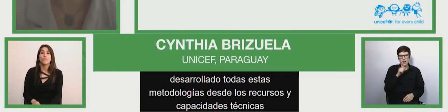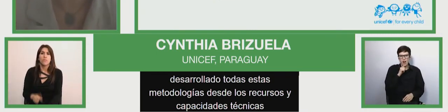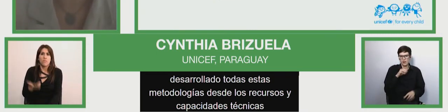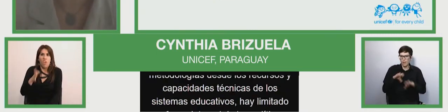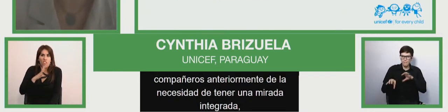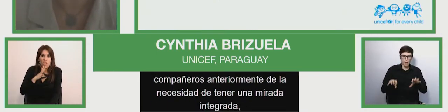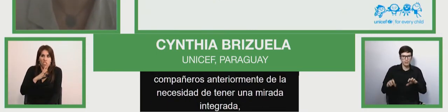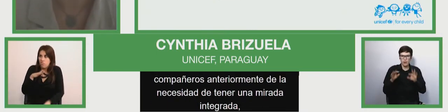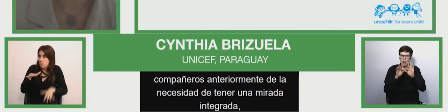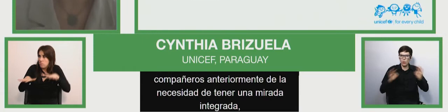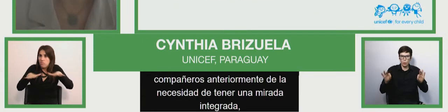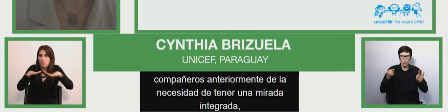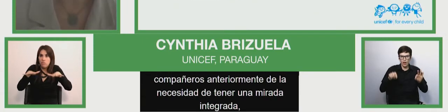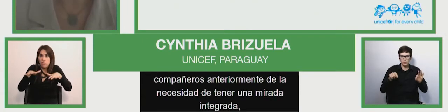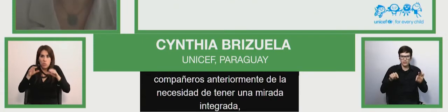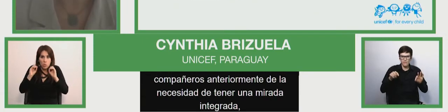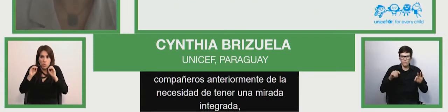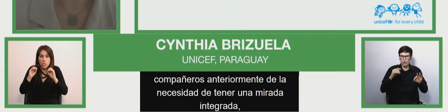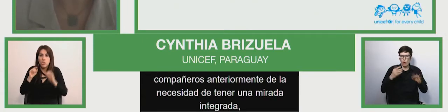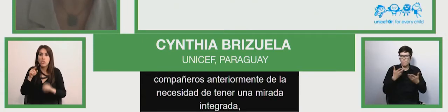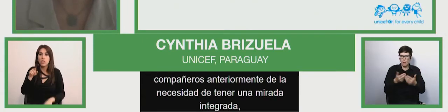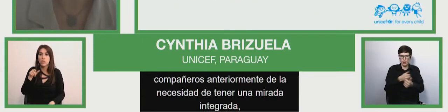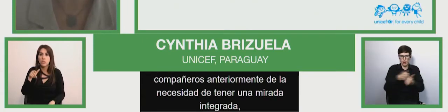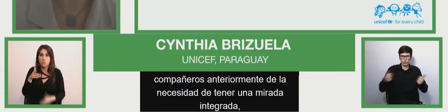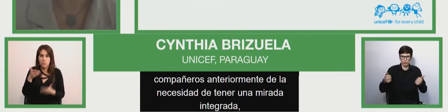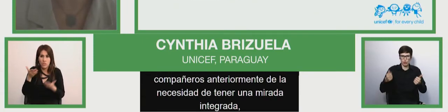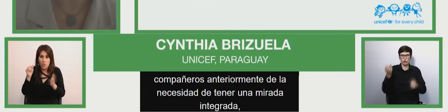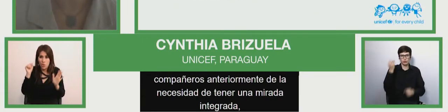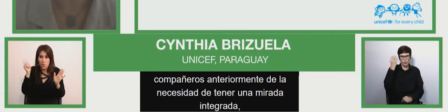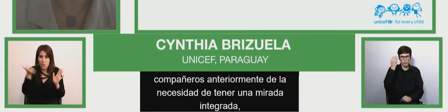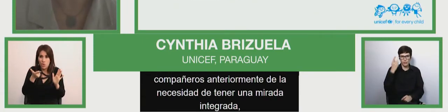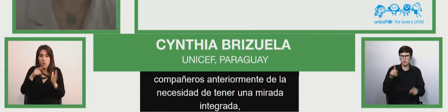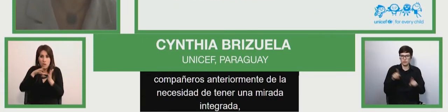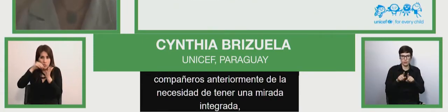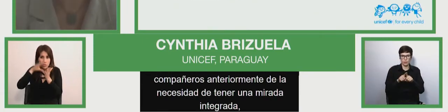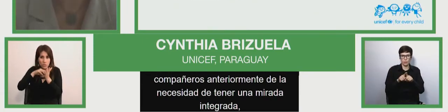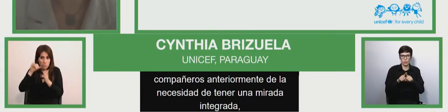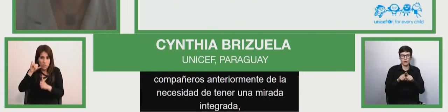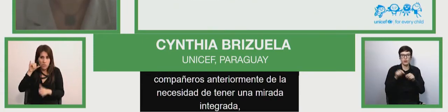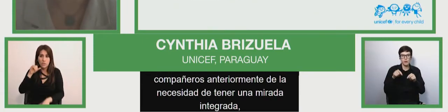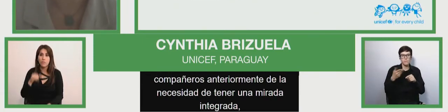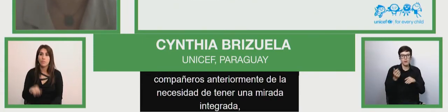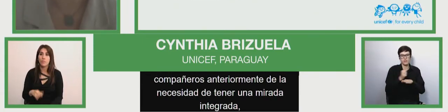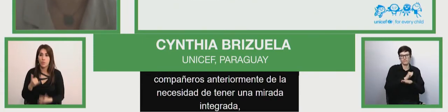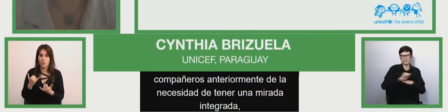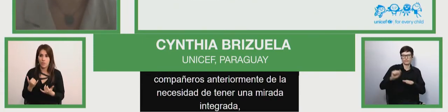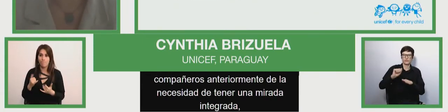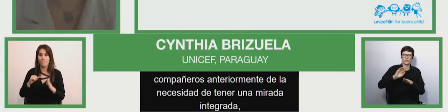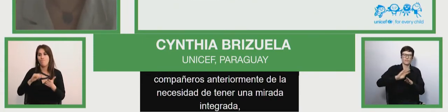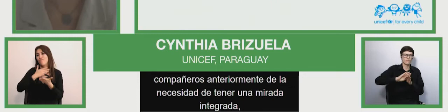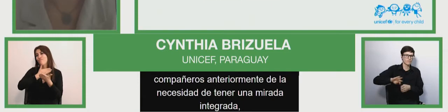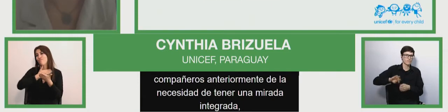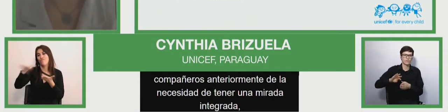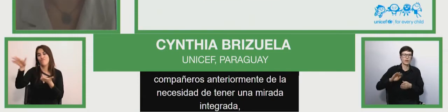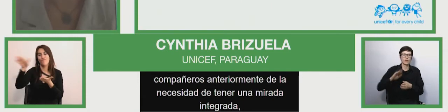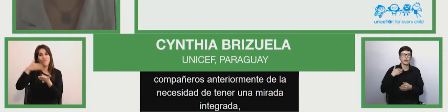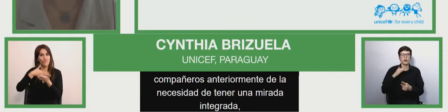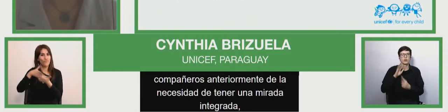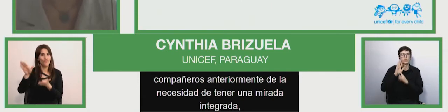tools based on an accessible model for learning for learning everybody to eradicate this deep rooted